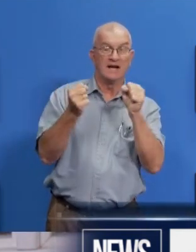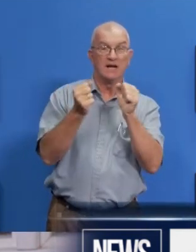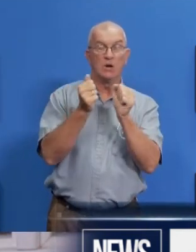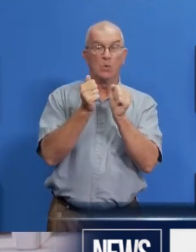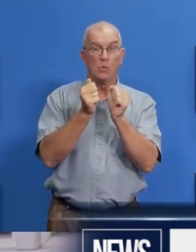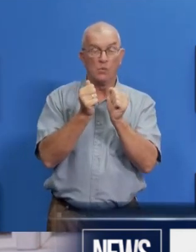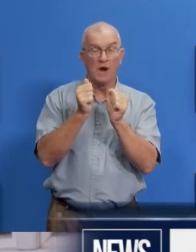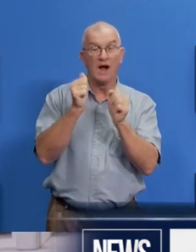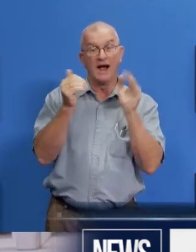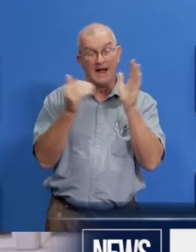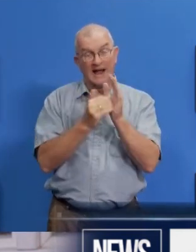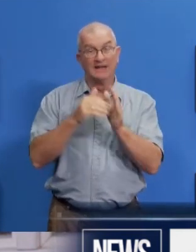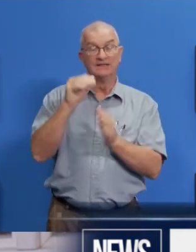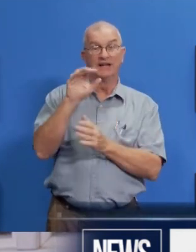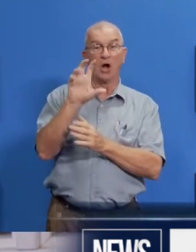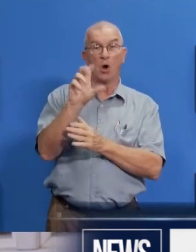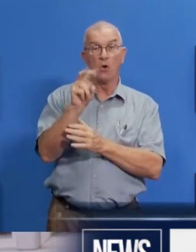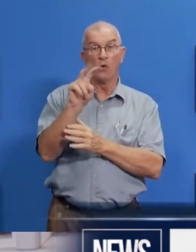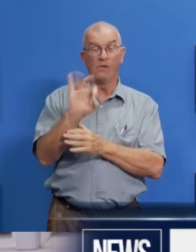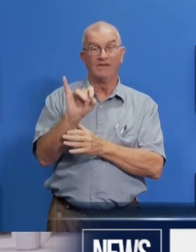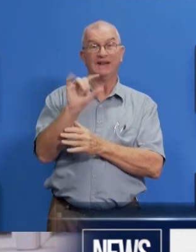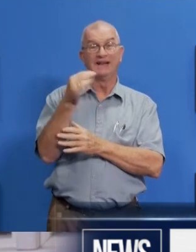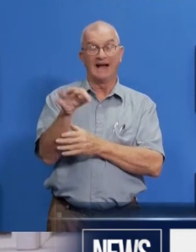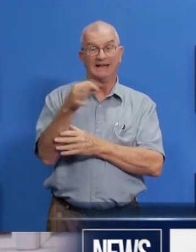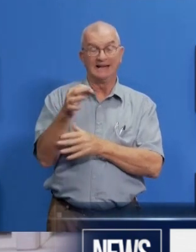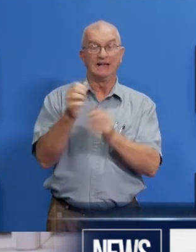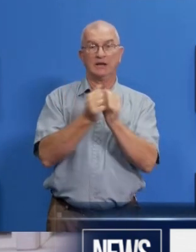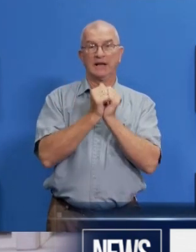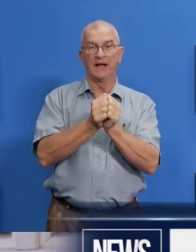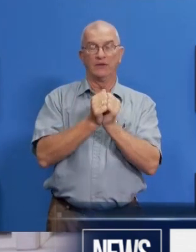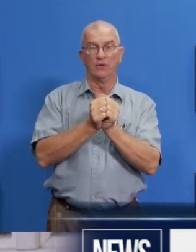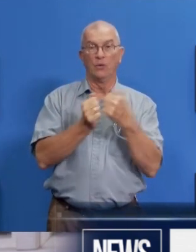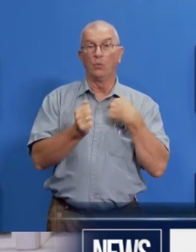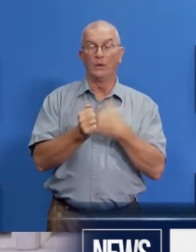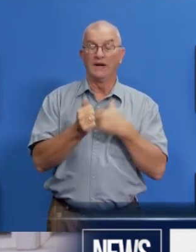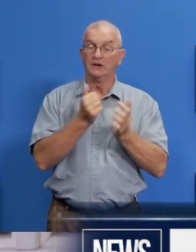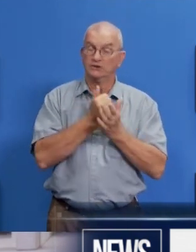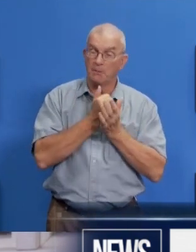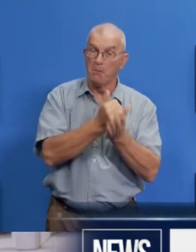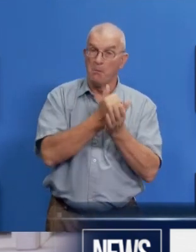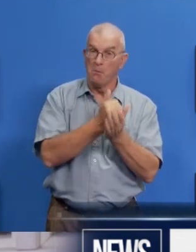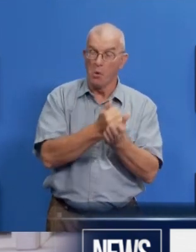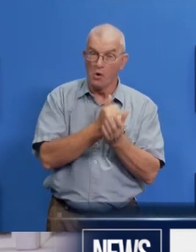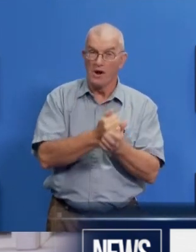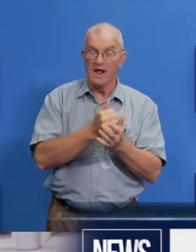We need to give our overwhelming support to our health workforce. this do this We